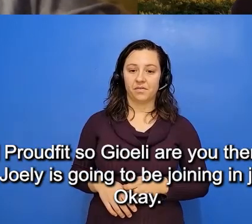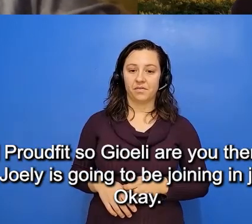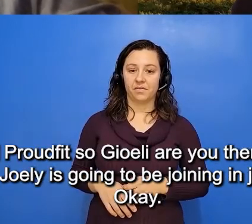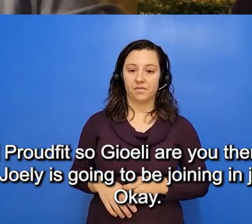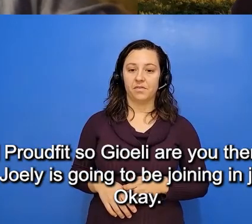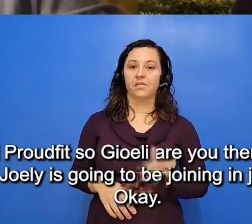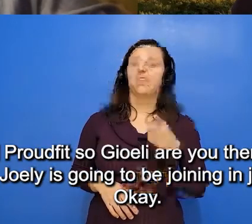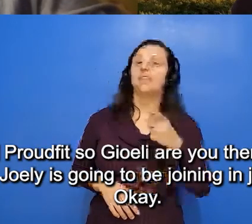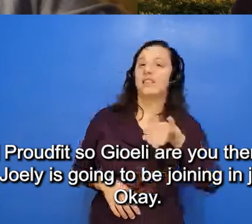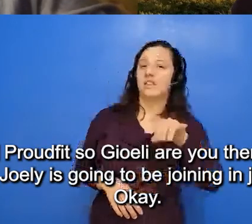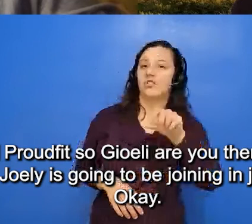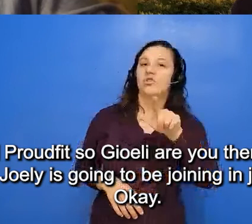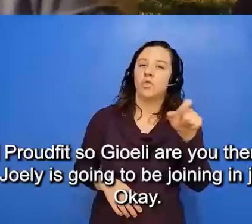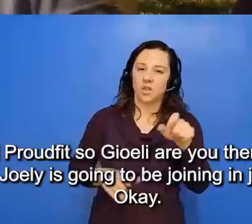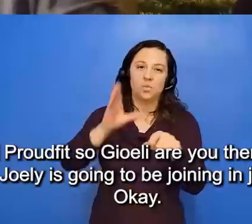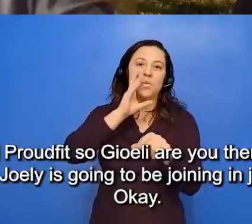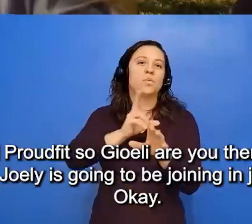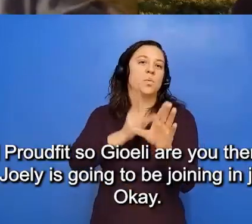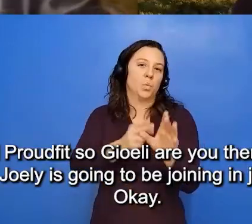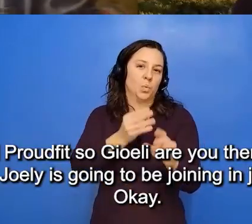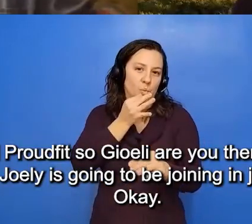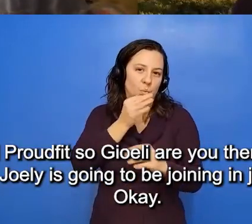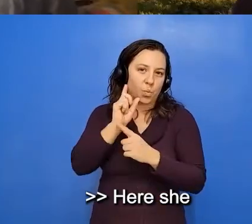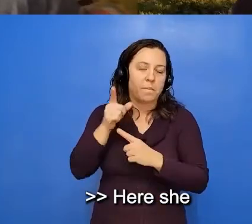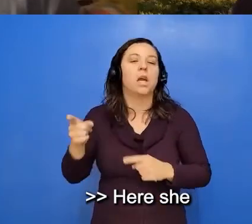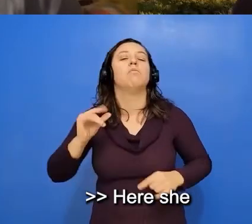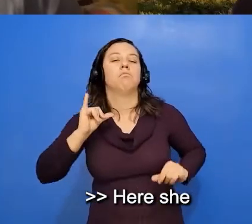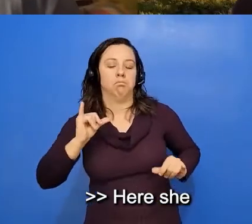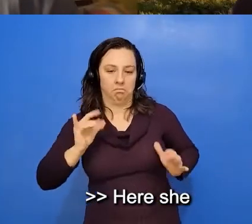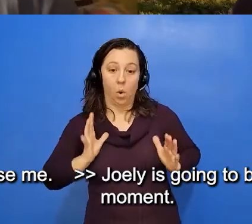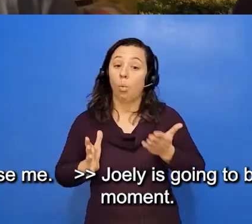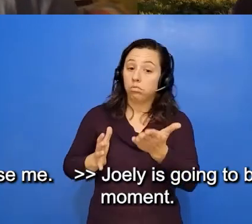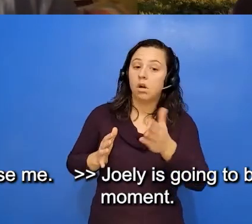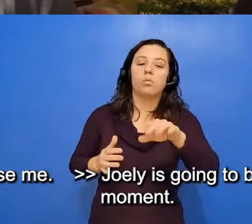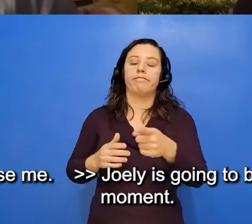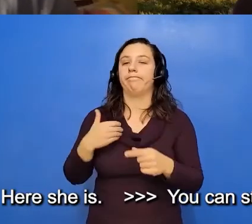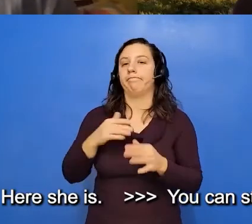Jolie is going to be joining in just a moment. Jolie Jolie here she is.